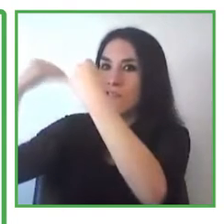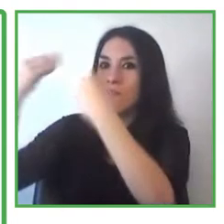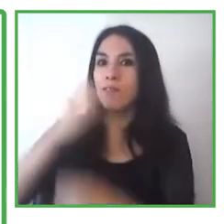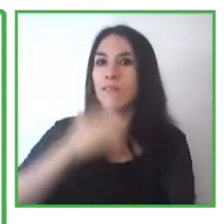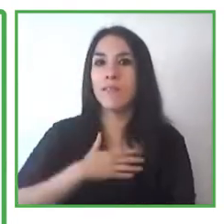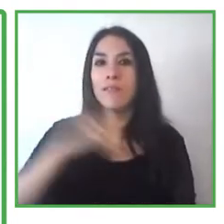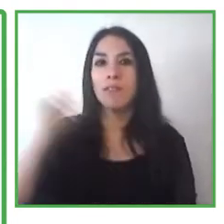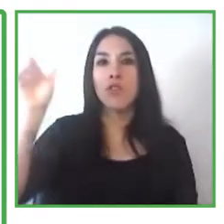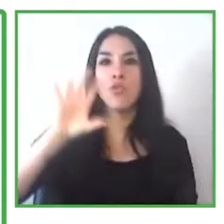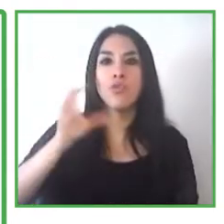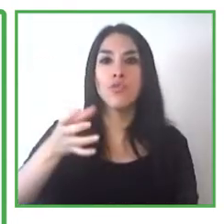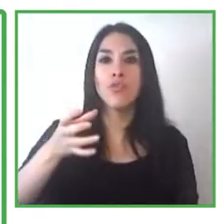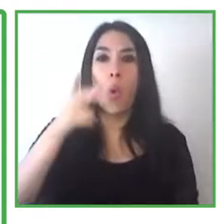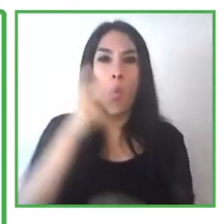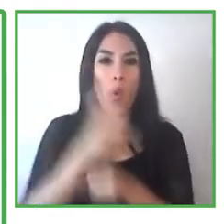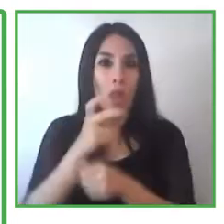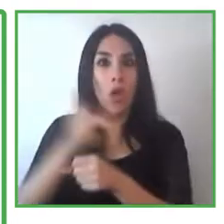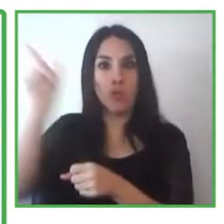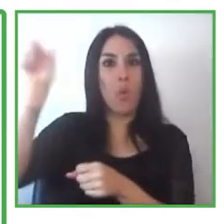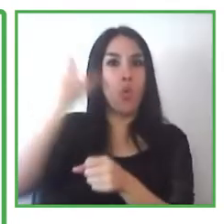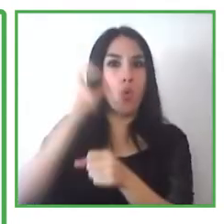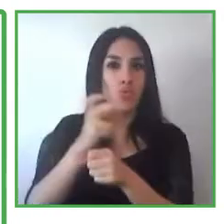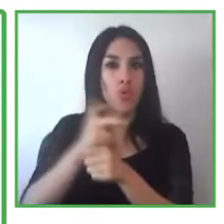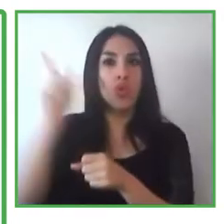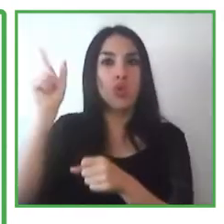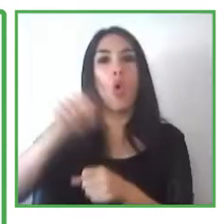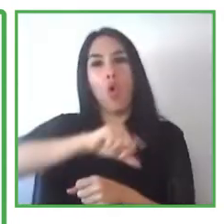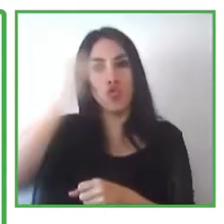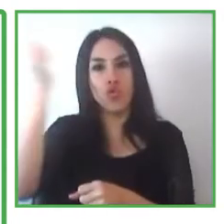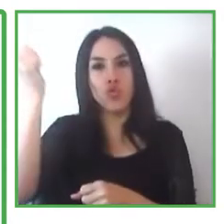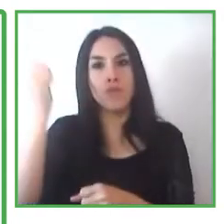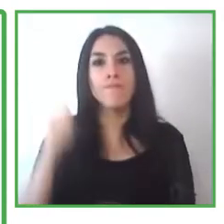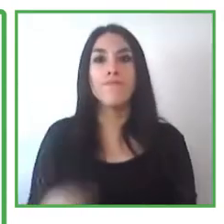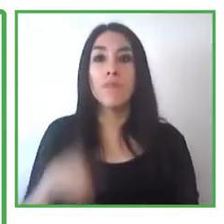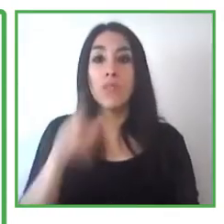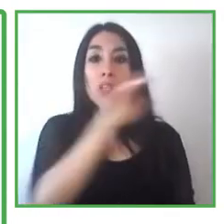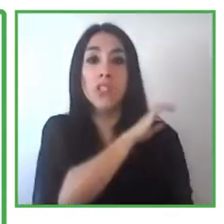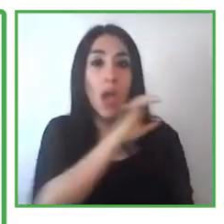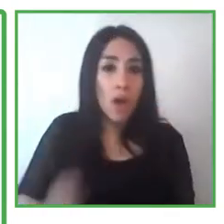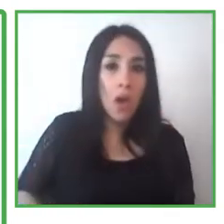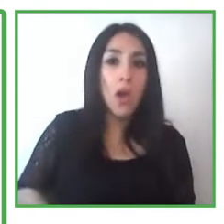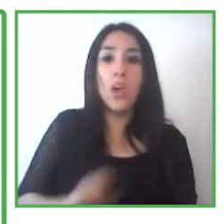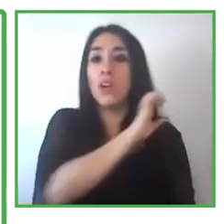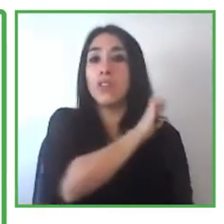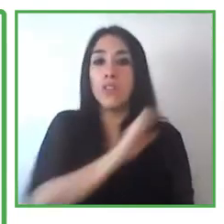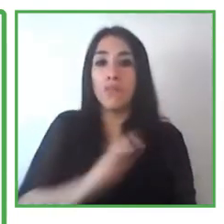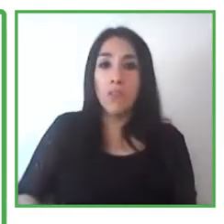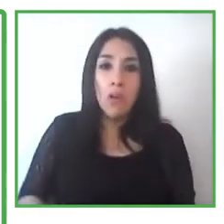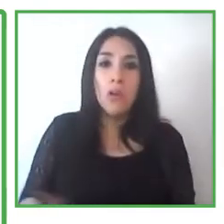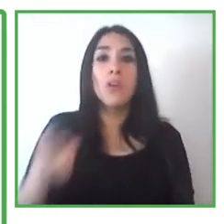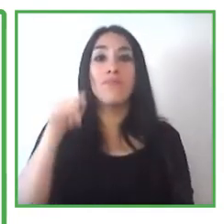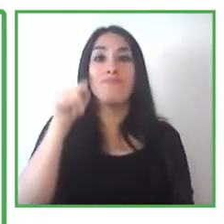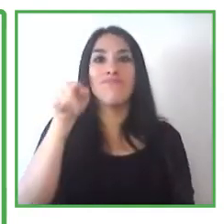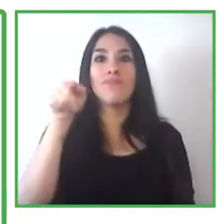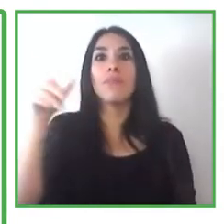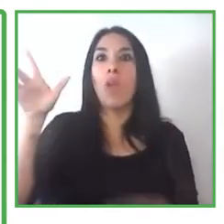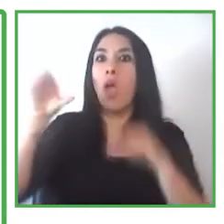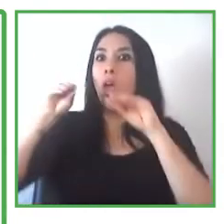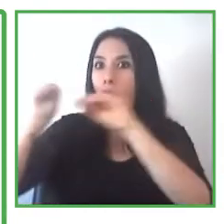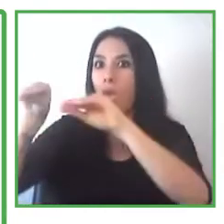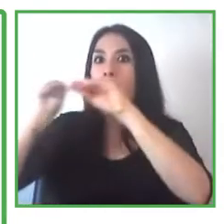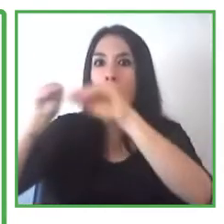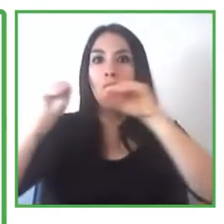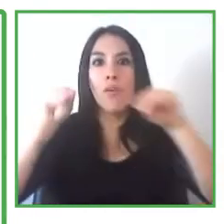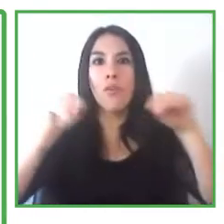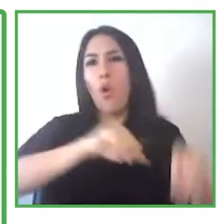Salvador in which. The implementation succeeded and it's still working in Guatemala